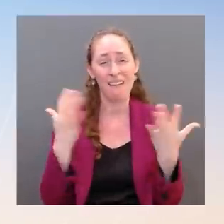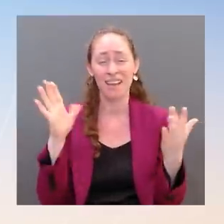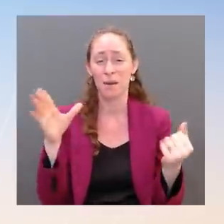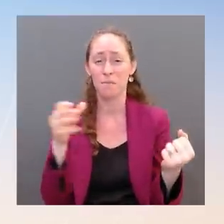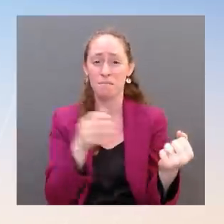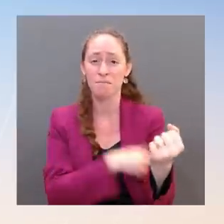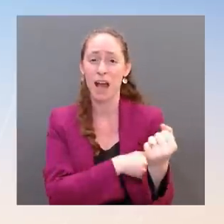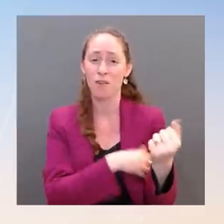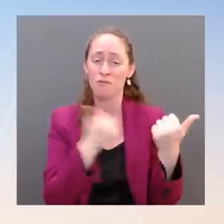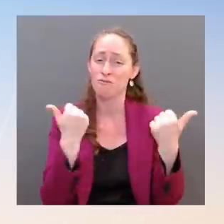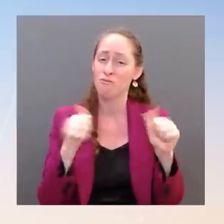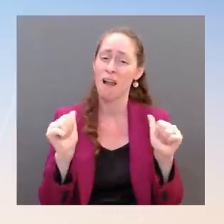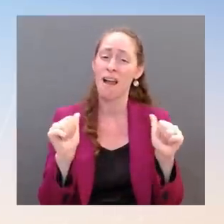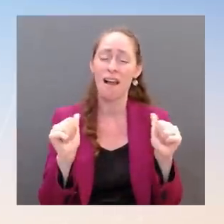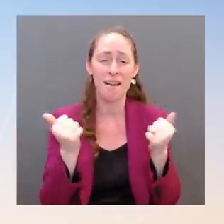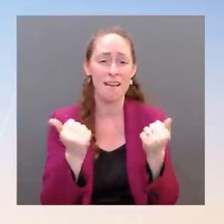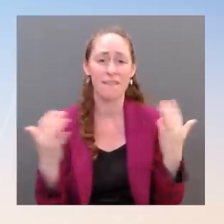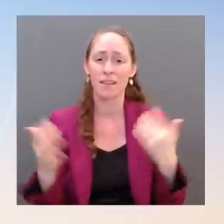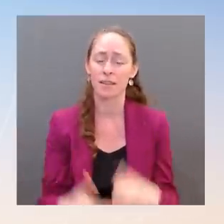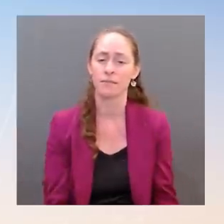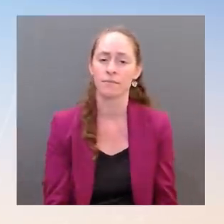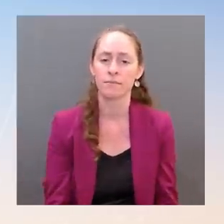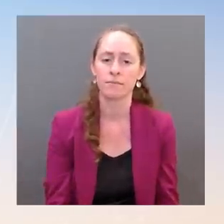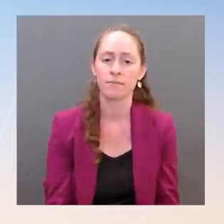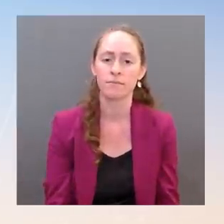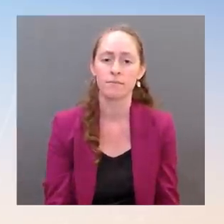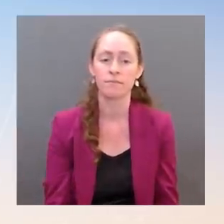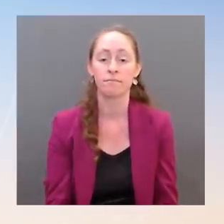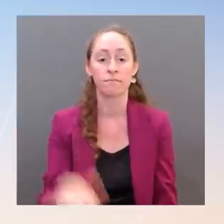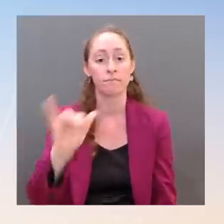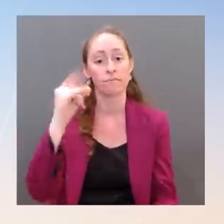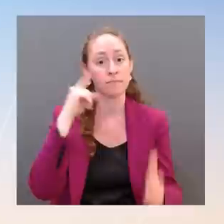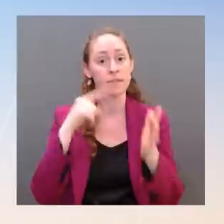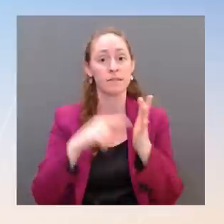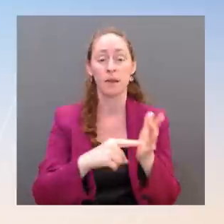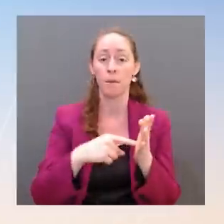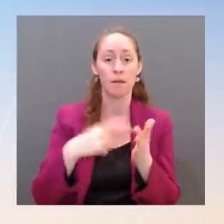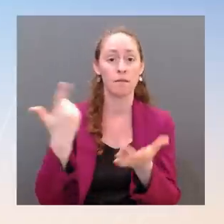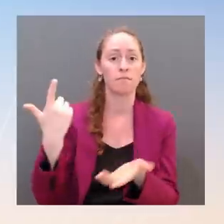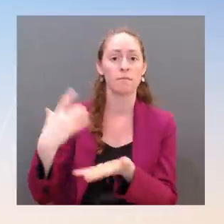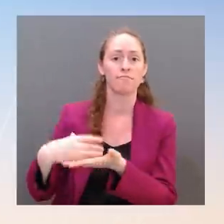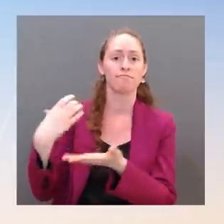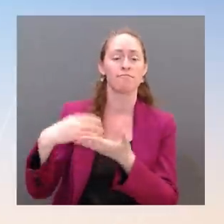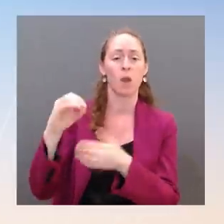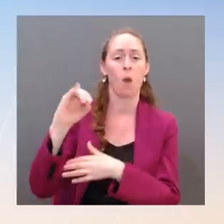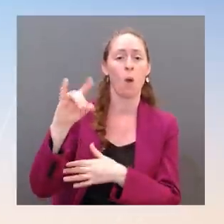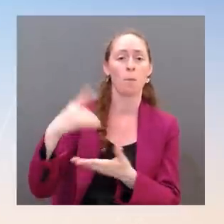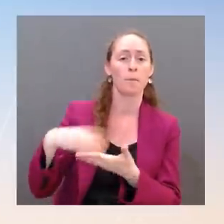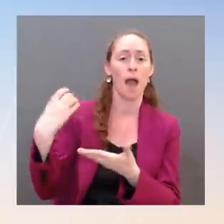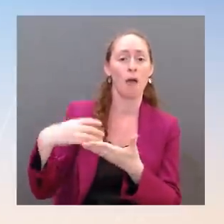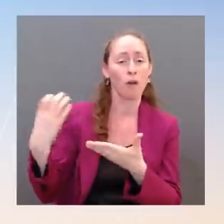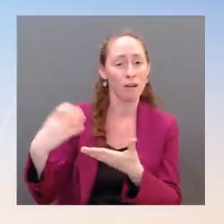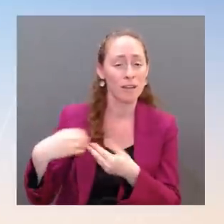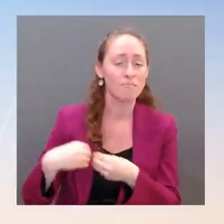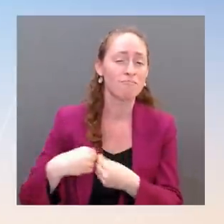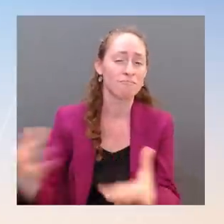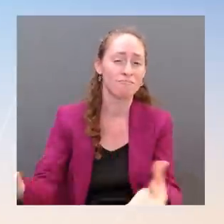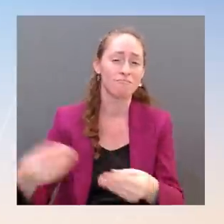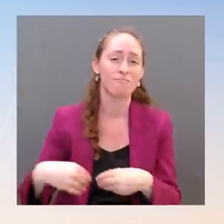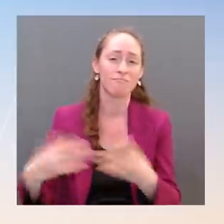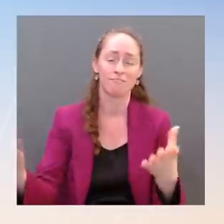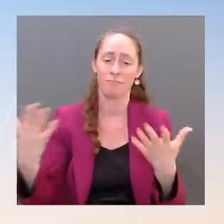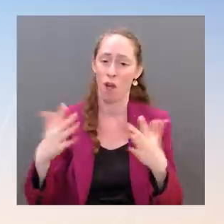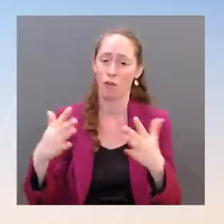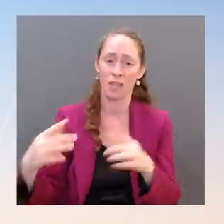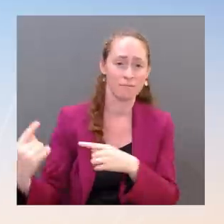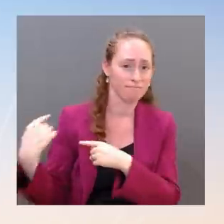release from the Strategic Petroleum Reserve, as we've talked about here at this podium, and working around the clock to diplomatically build